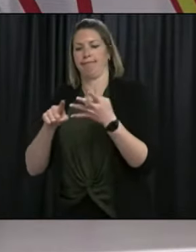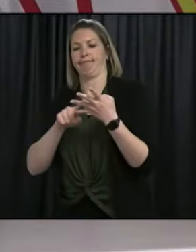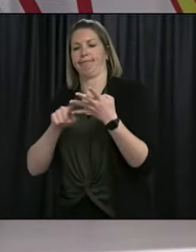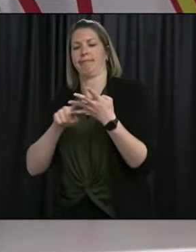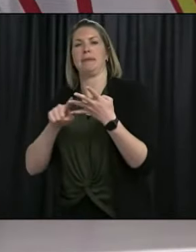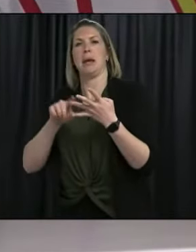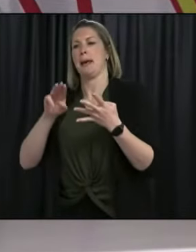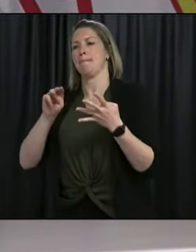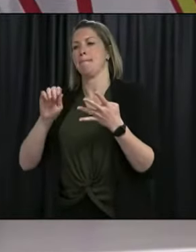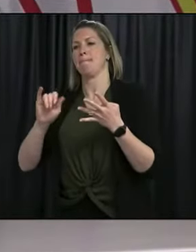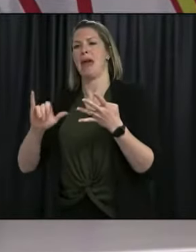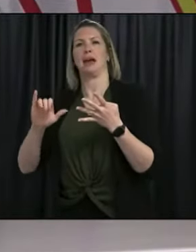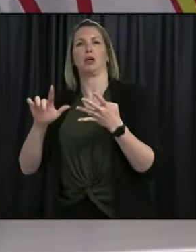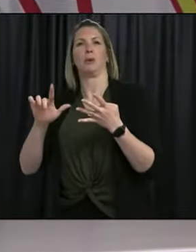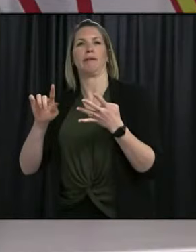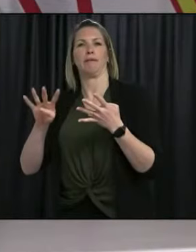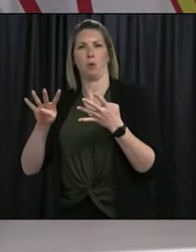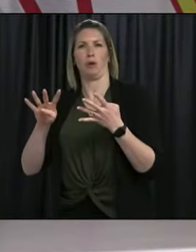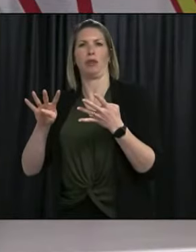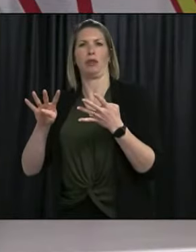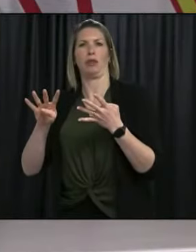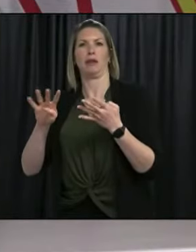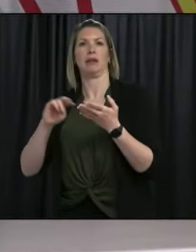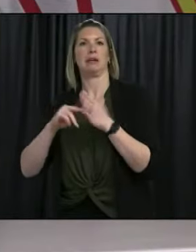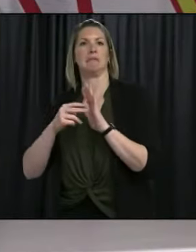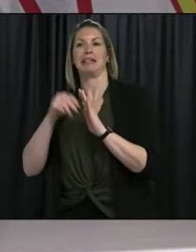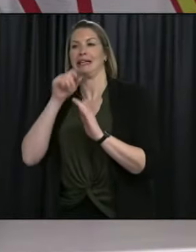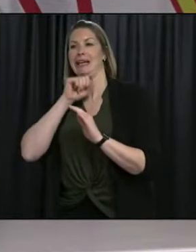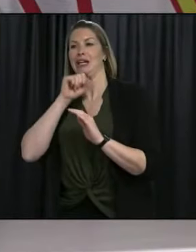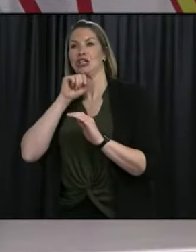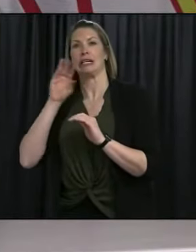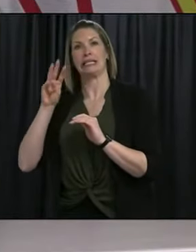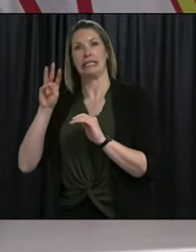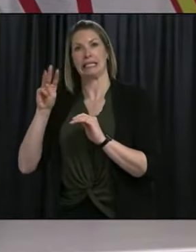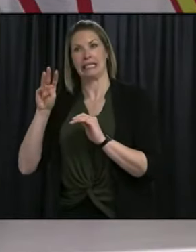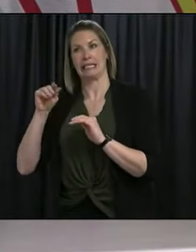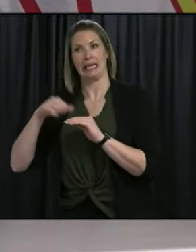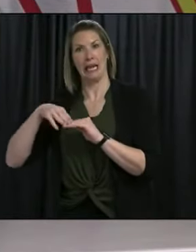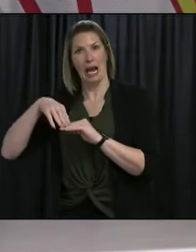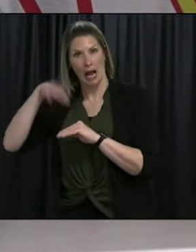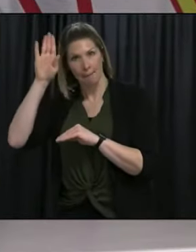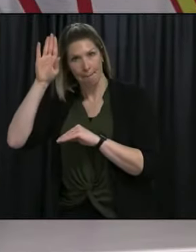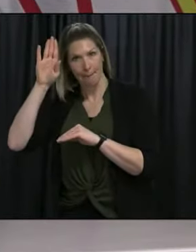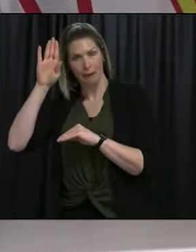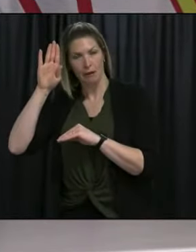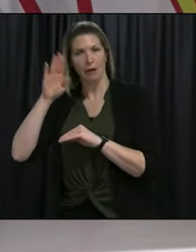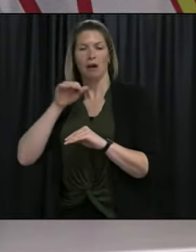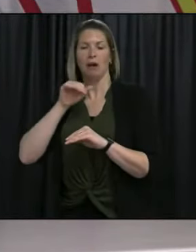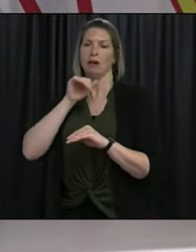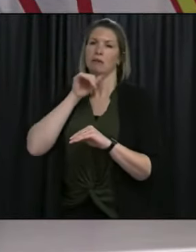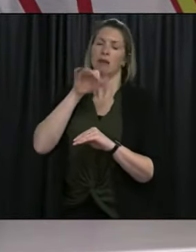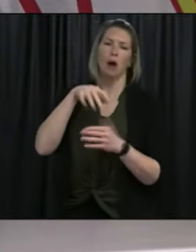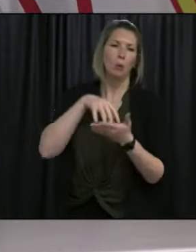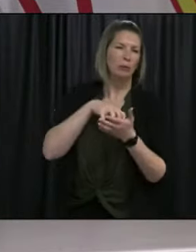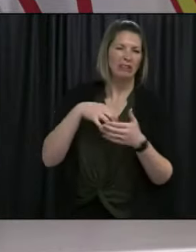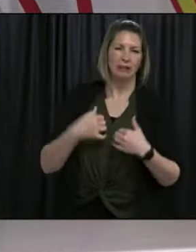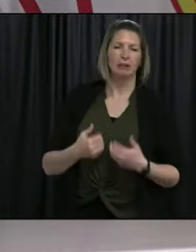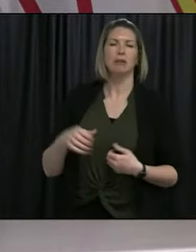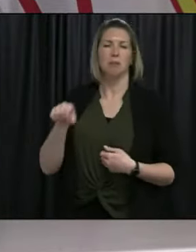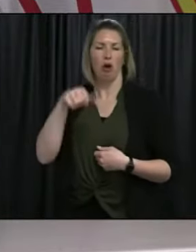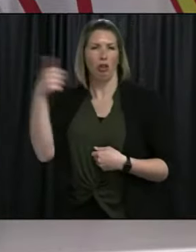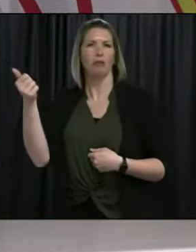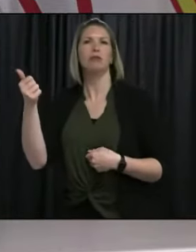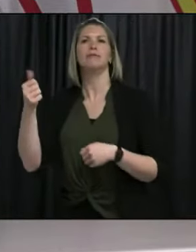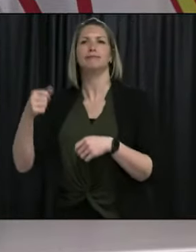This will include adults 16 and over that were not included in the priority groups for Phases 1 and 2. Vaccines will